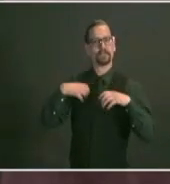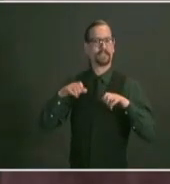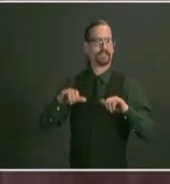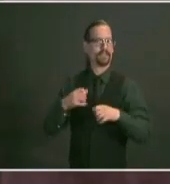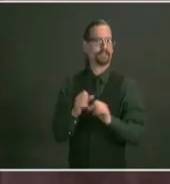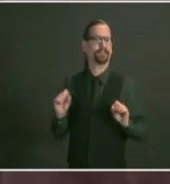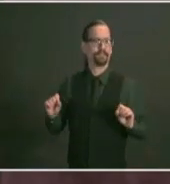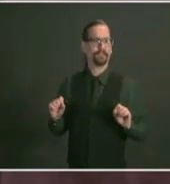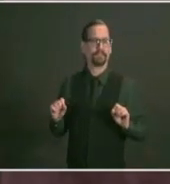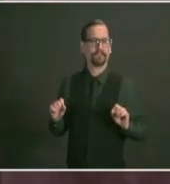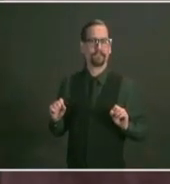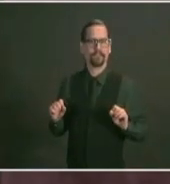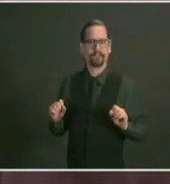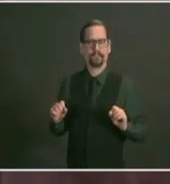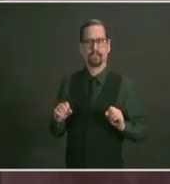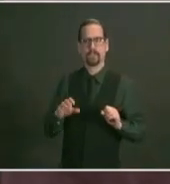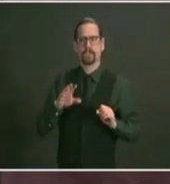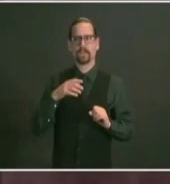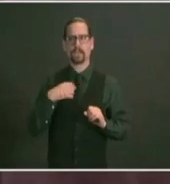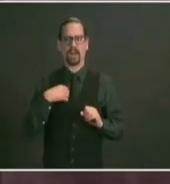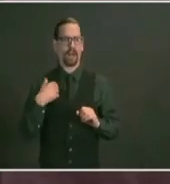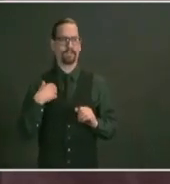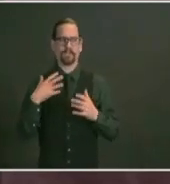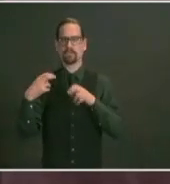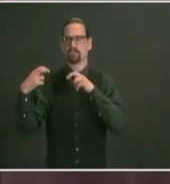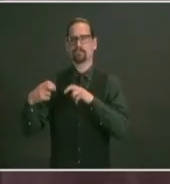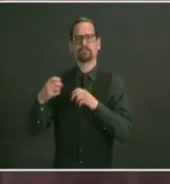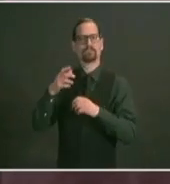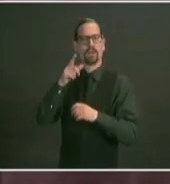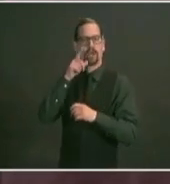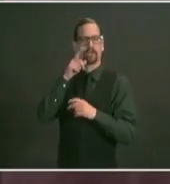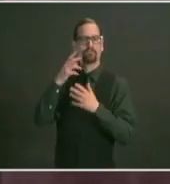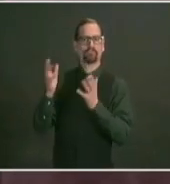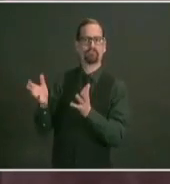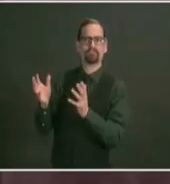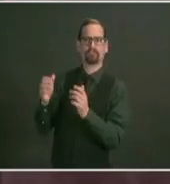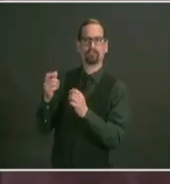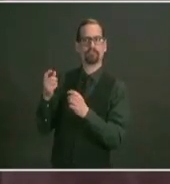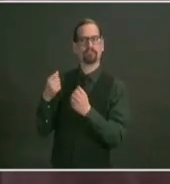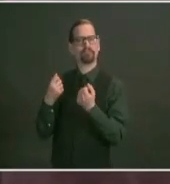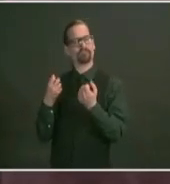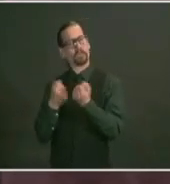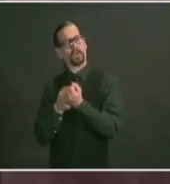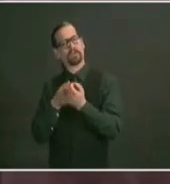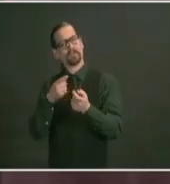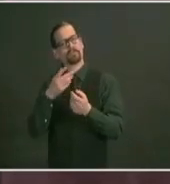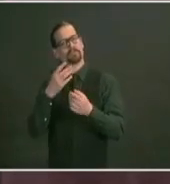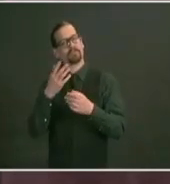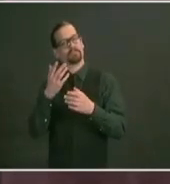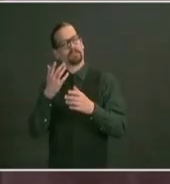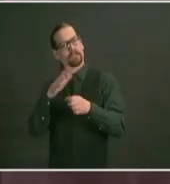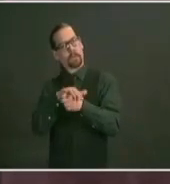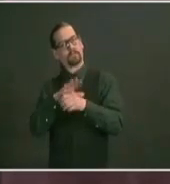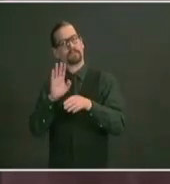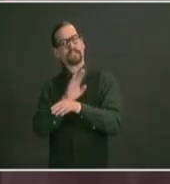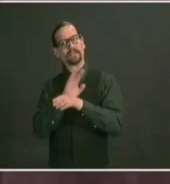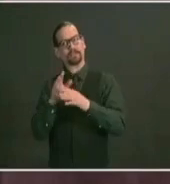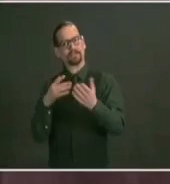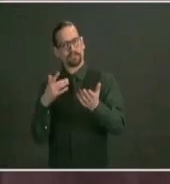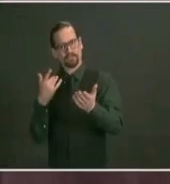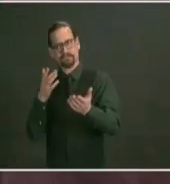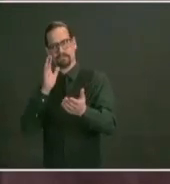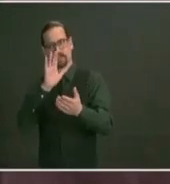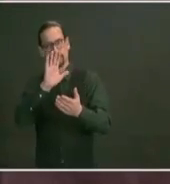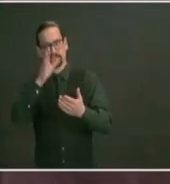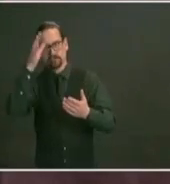lunch with somebody supporting our local restaurants who's who had to leave the table because his dad was being rushed to the hospital because of covert as dr